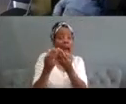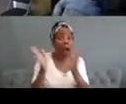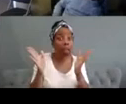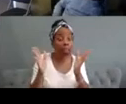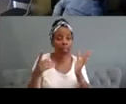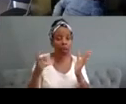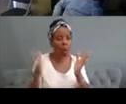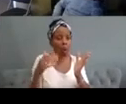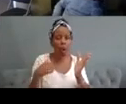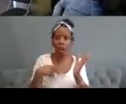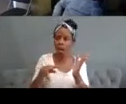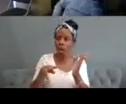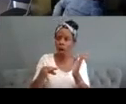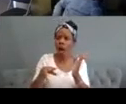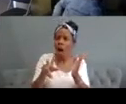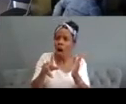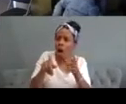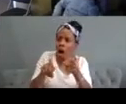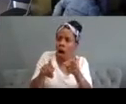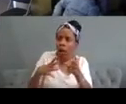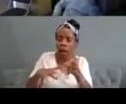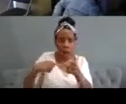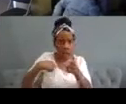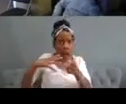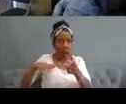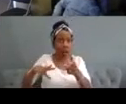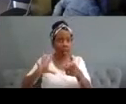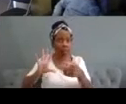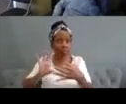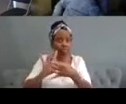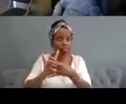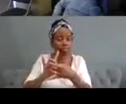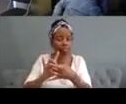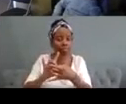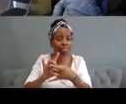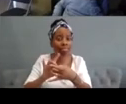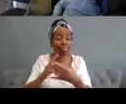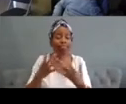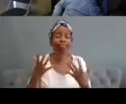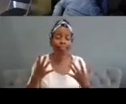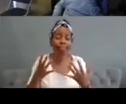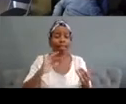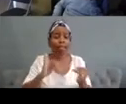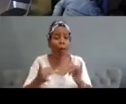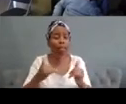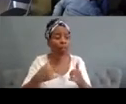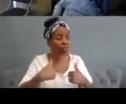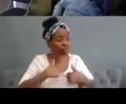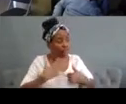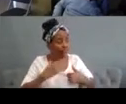require accommodations to take part in a group endeavor often at different times and for different reasons